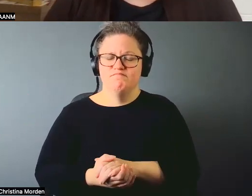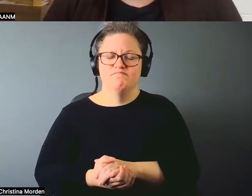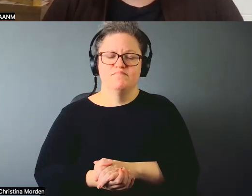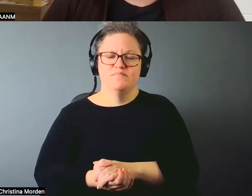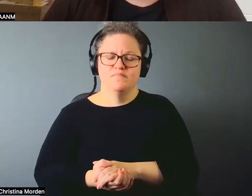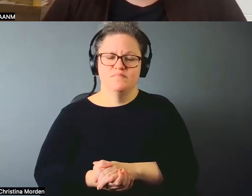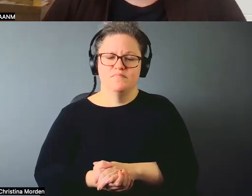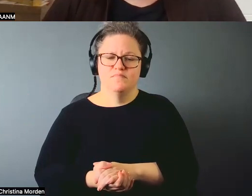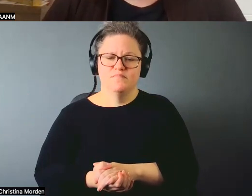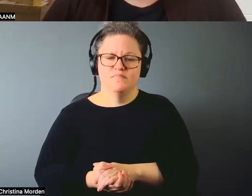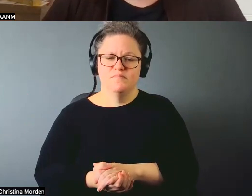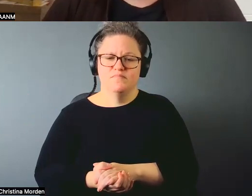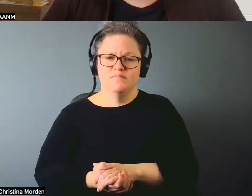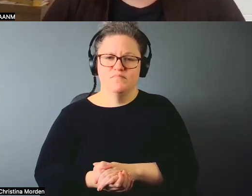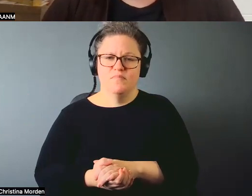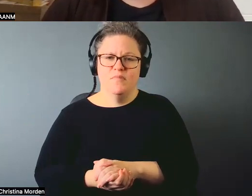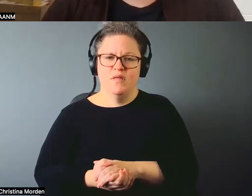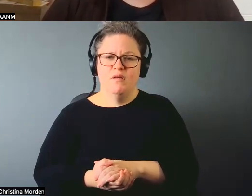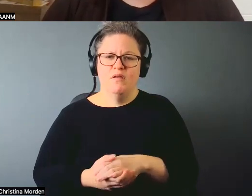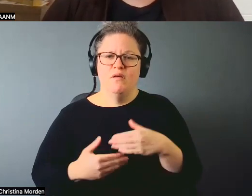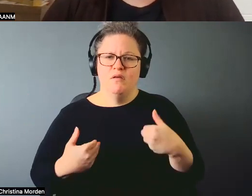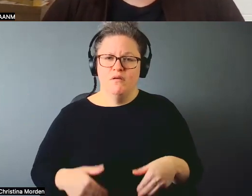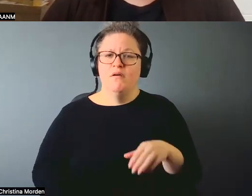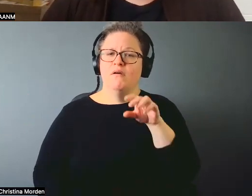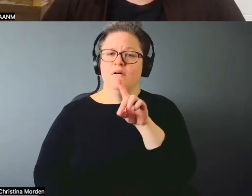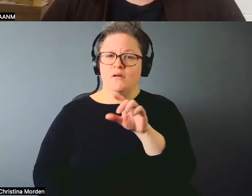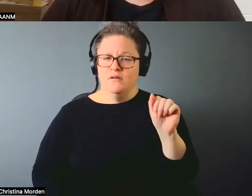And as a disabled person.